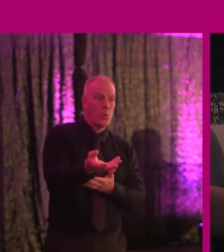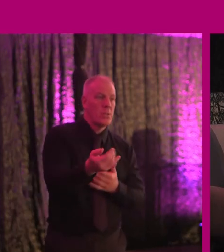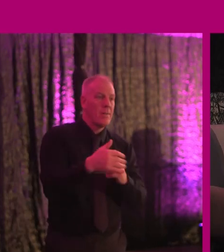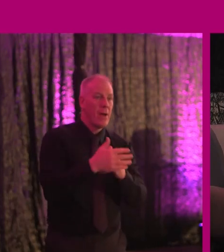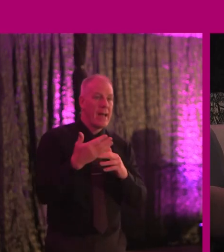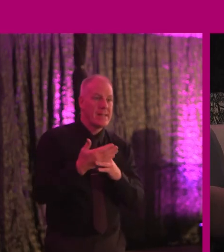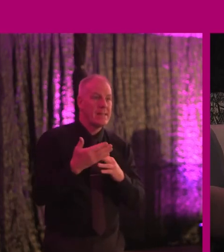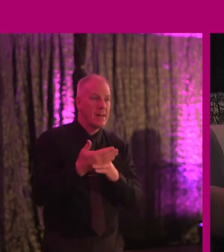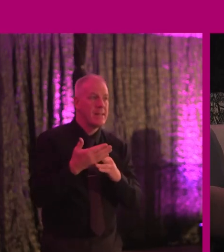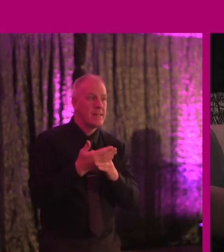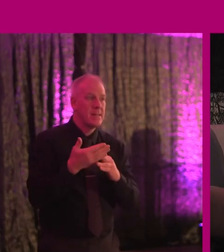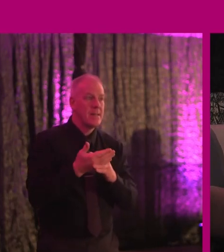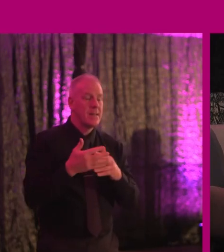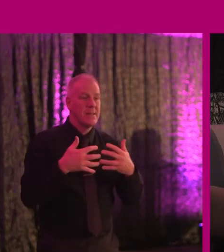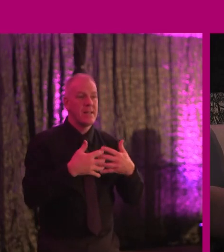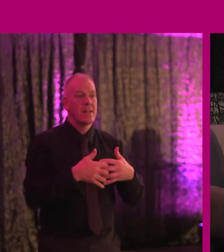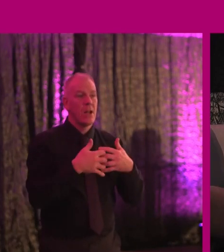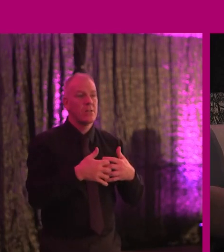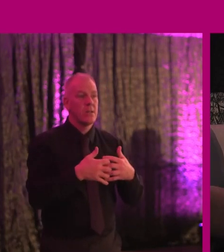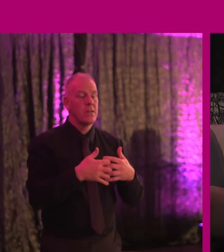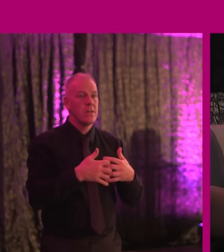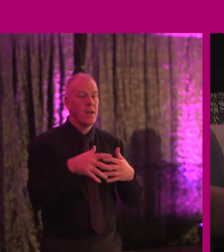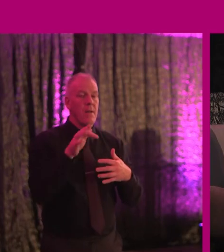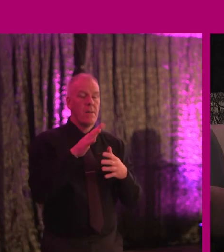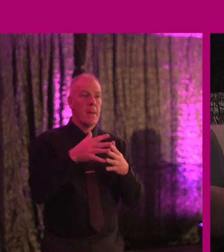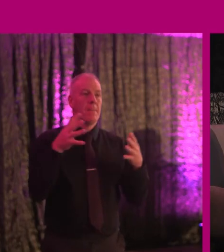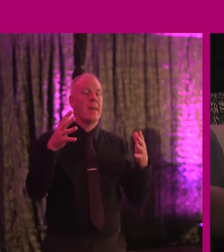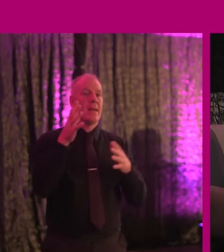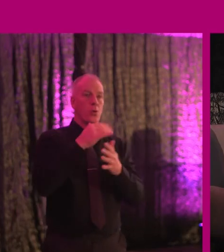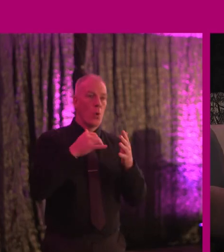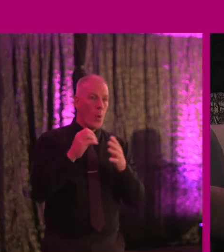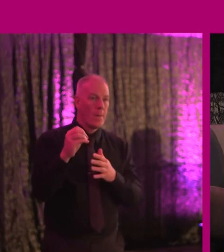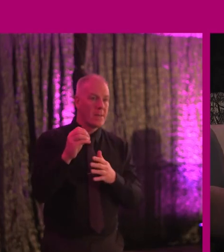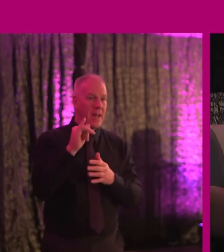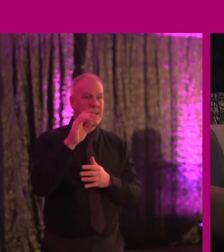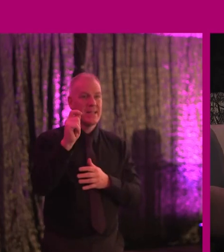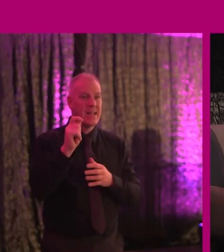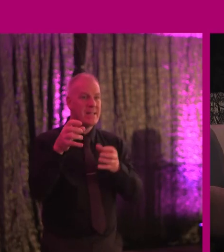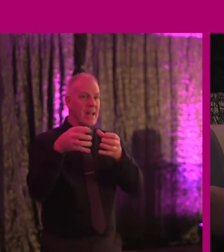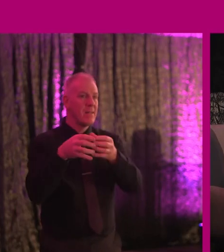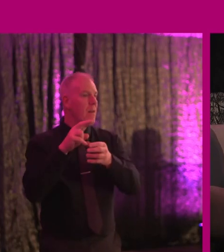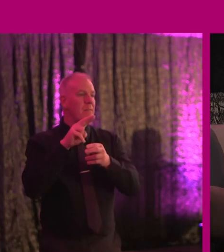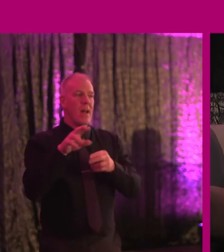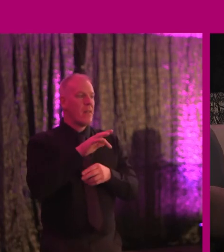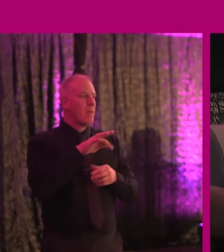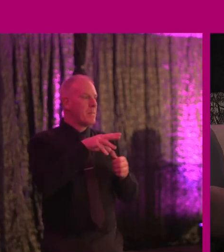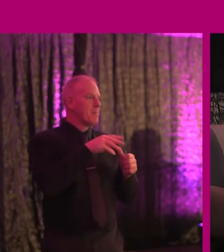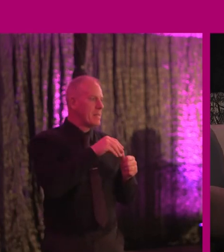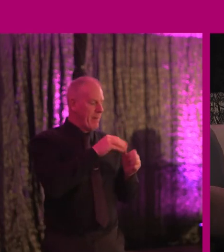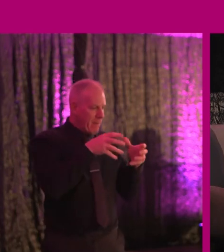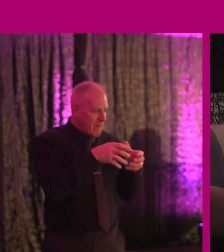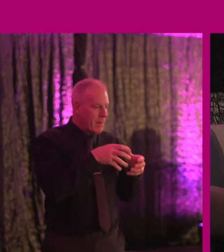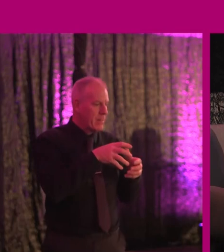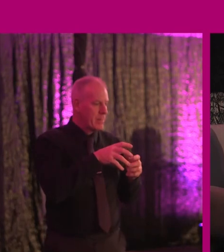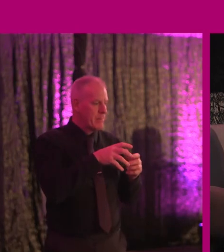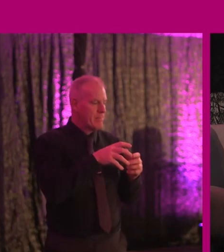accessibility technologically have come from the big players in the IT sector, not from the specialists in